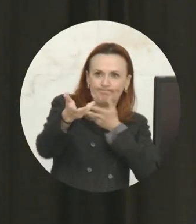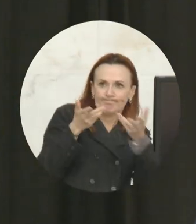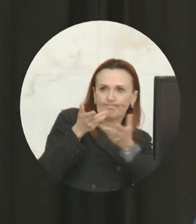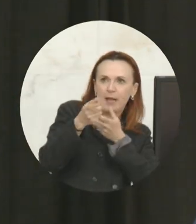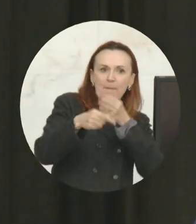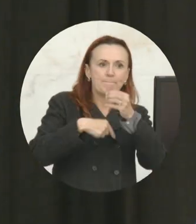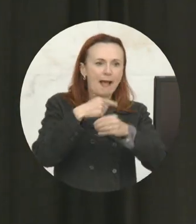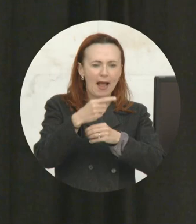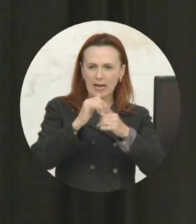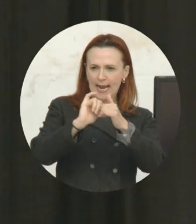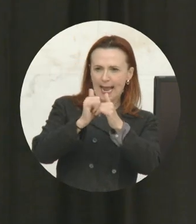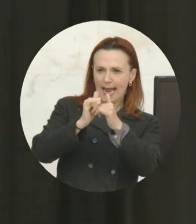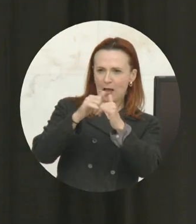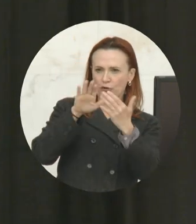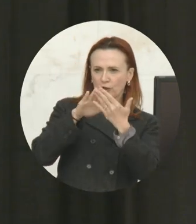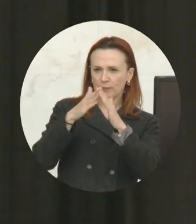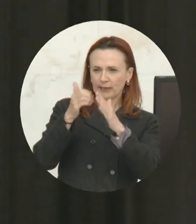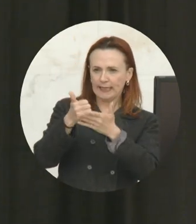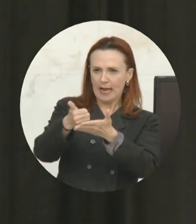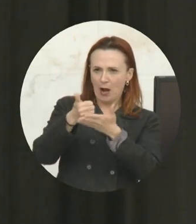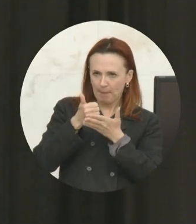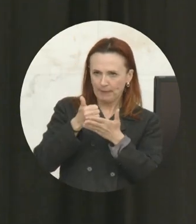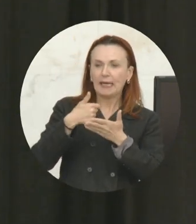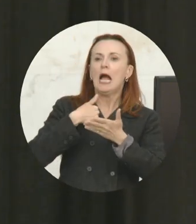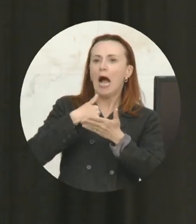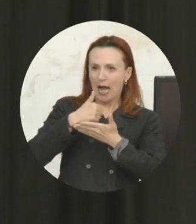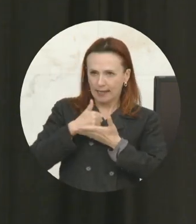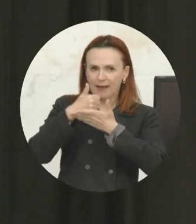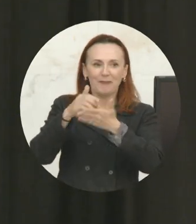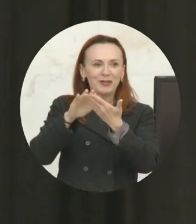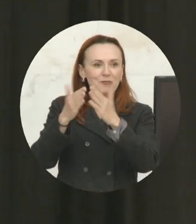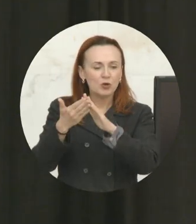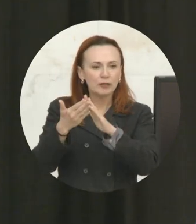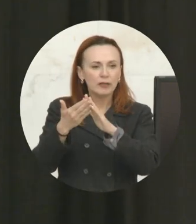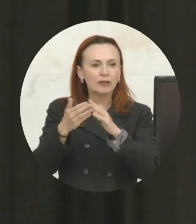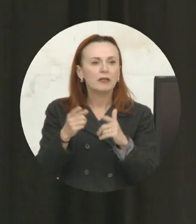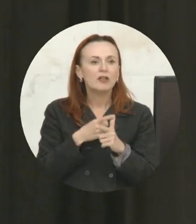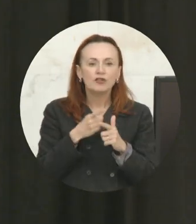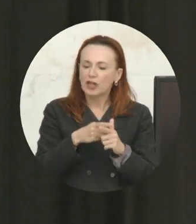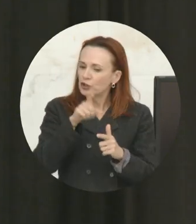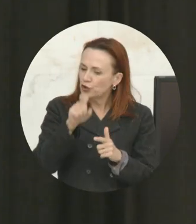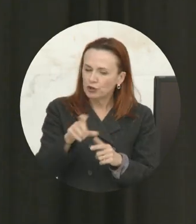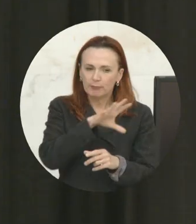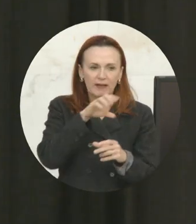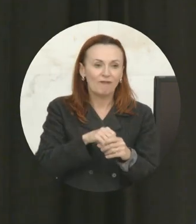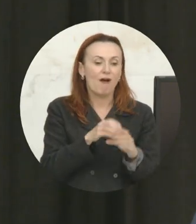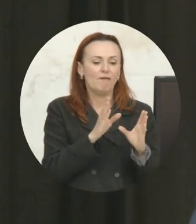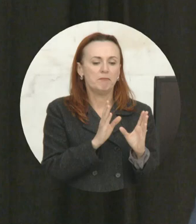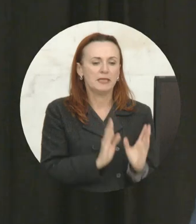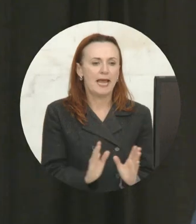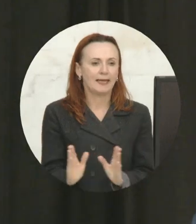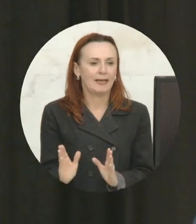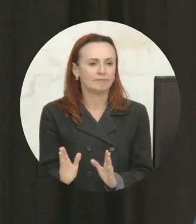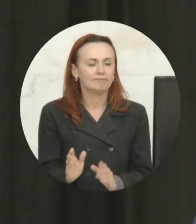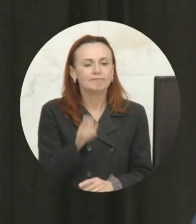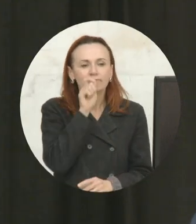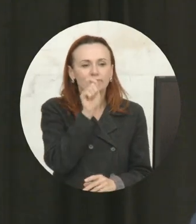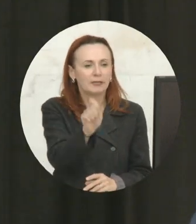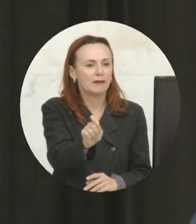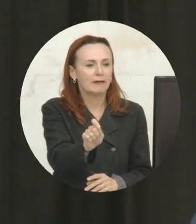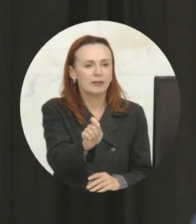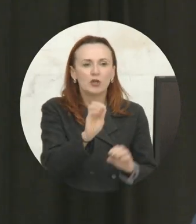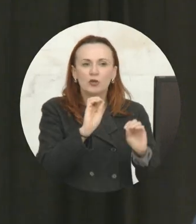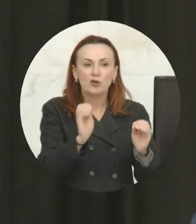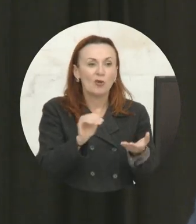how the community can help you and how you can help your community, then you should be at the planning phase without any doubt. There's no excuse,